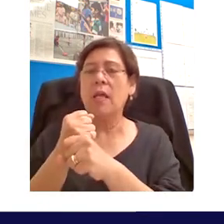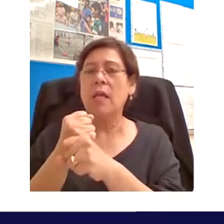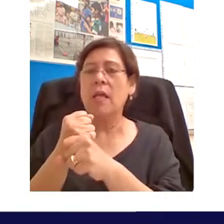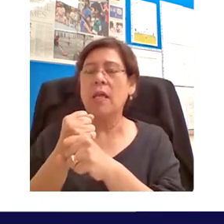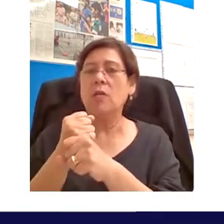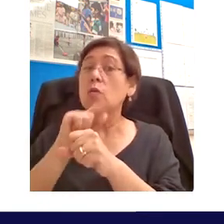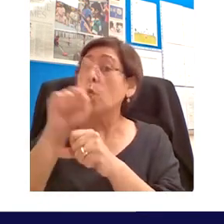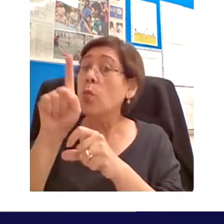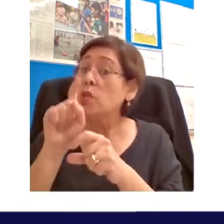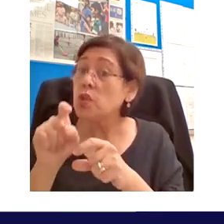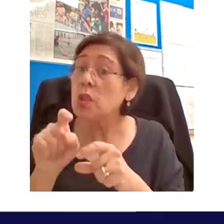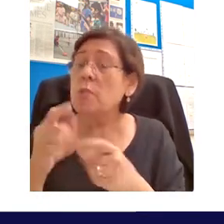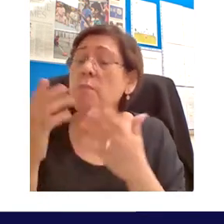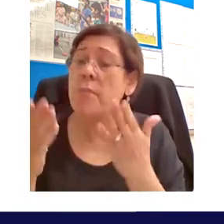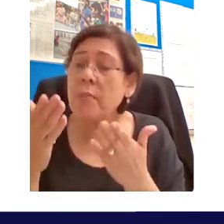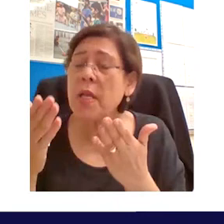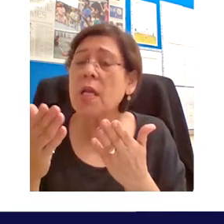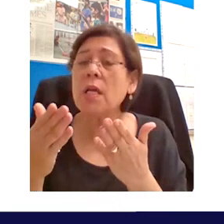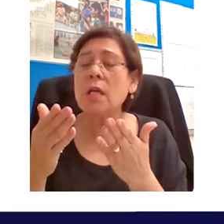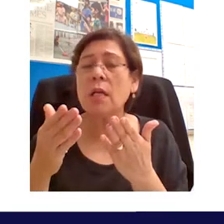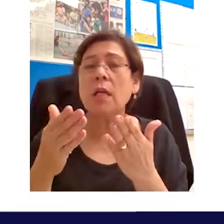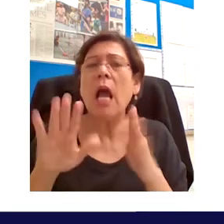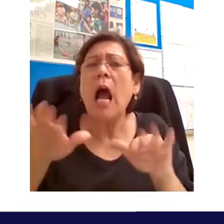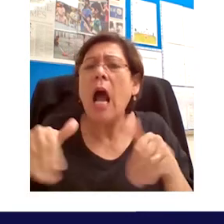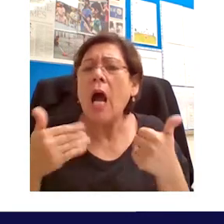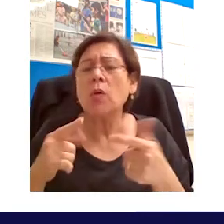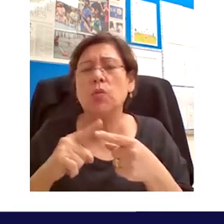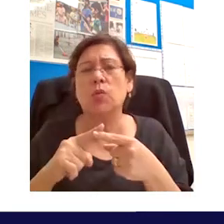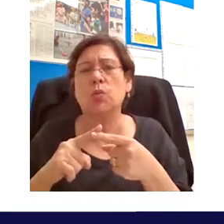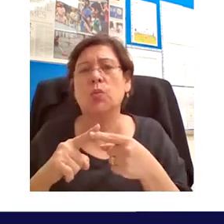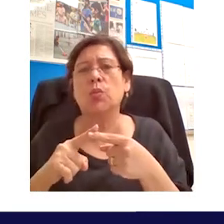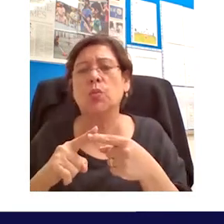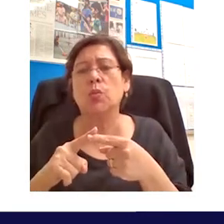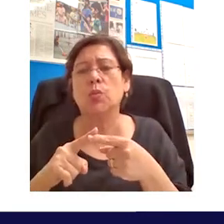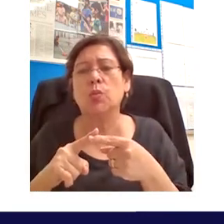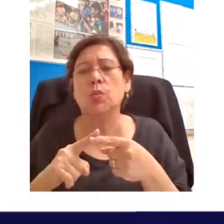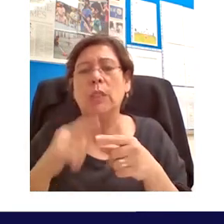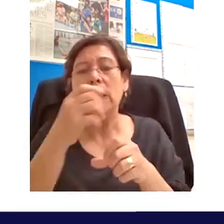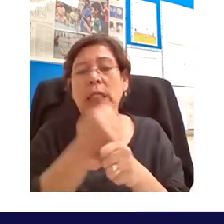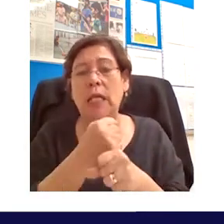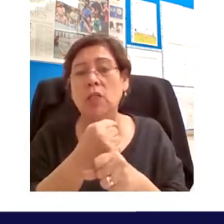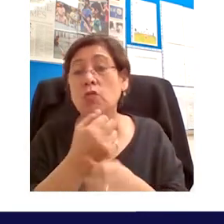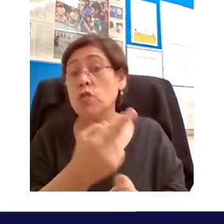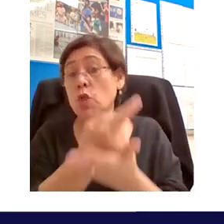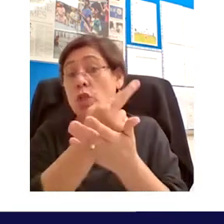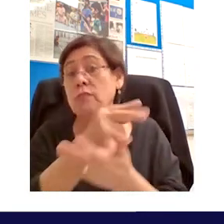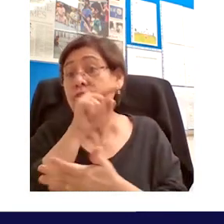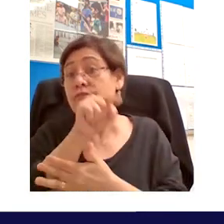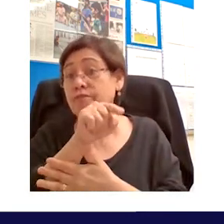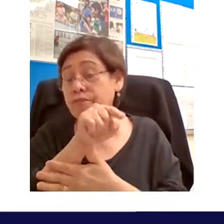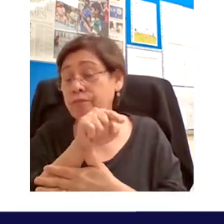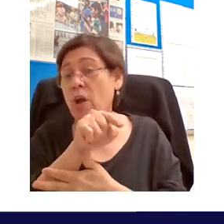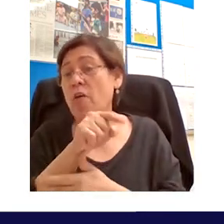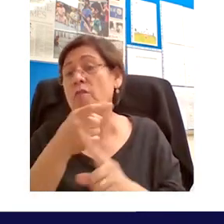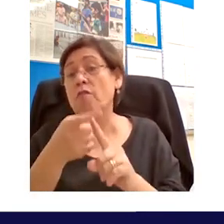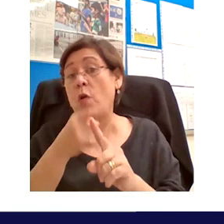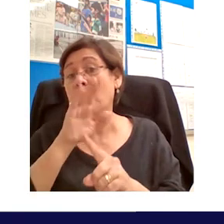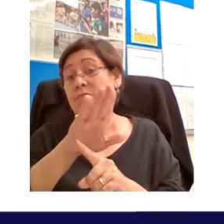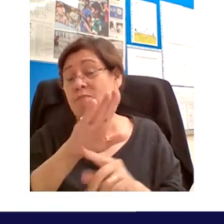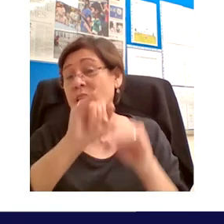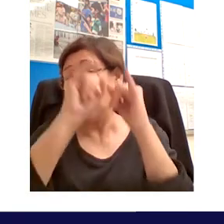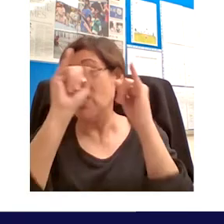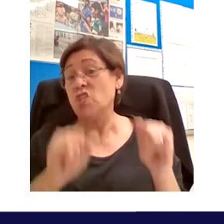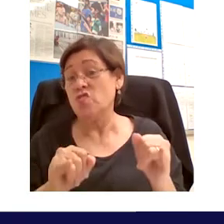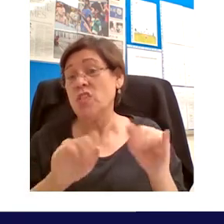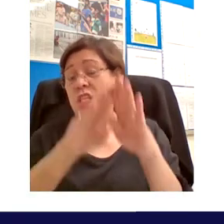question then may become how to tap into some of the resources financial and otherwise of that gigantic industry while